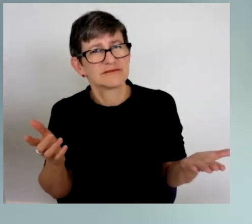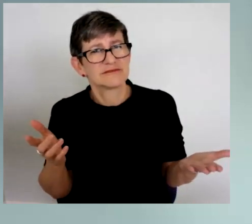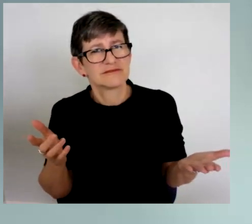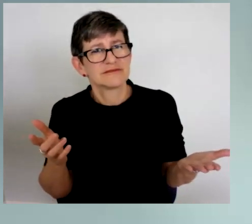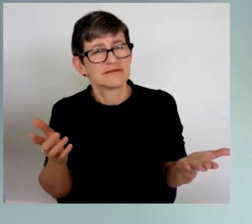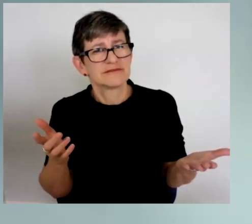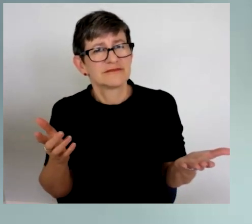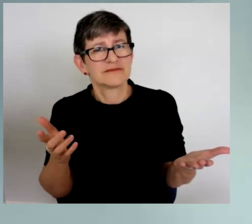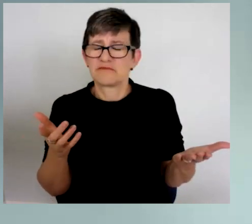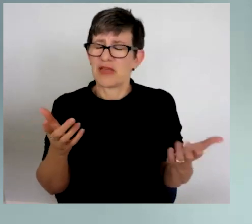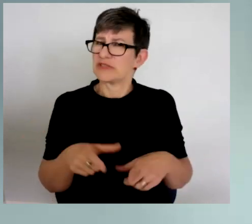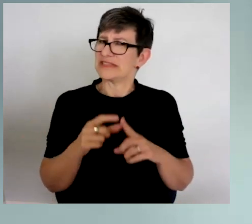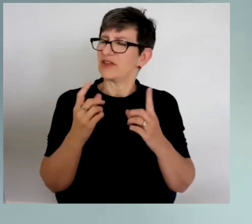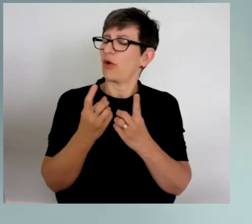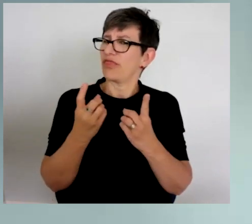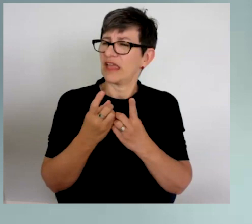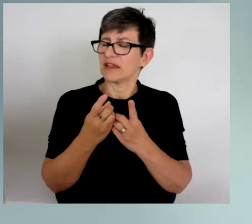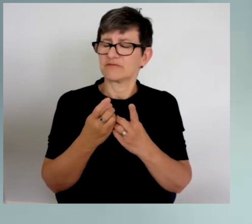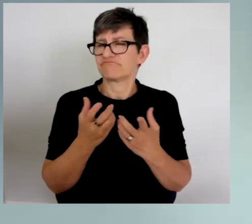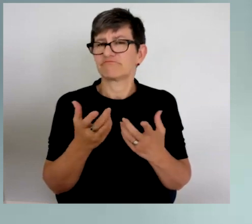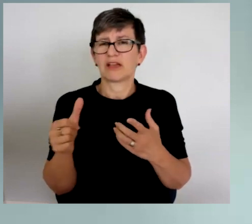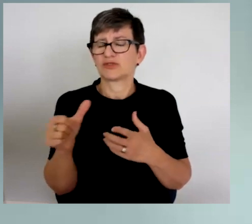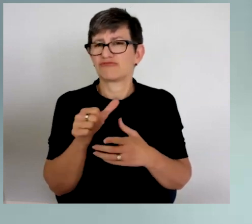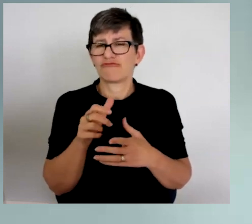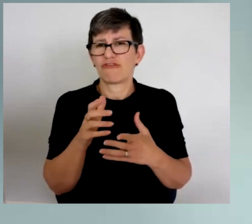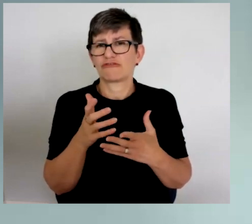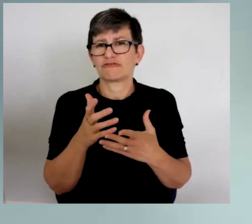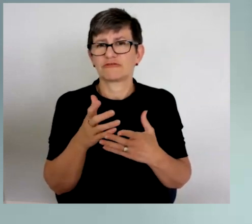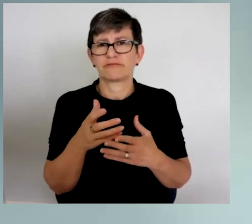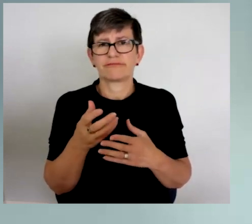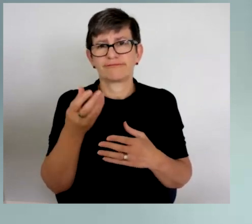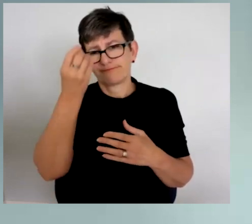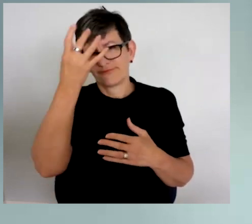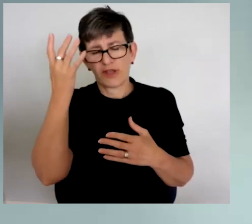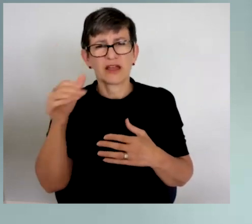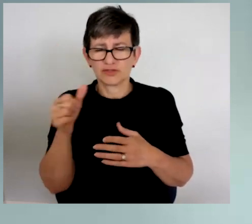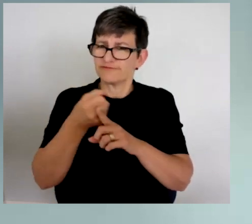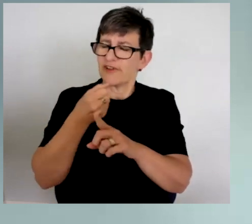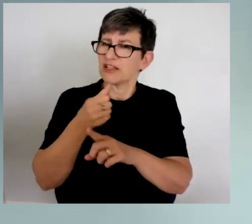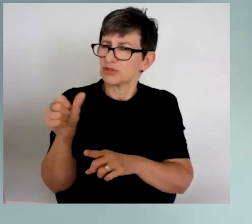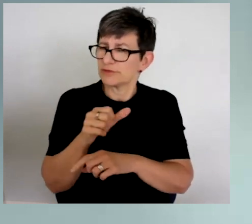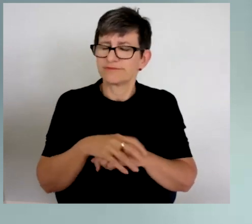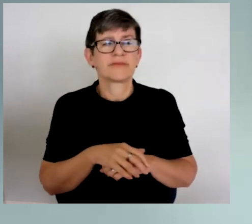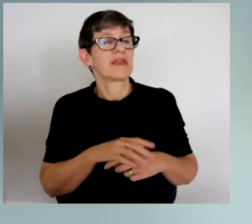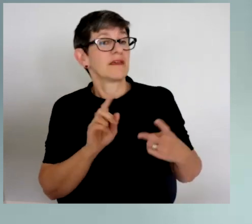difficult thing. The second story I want to tell you is about a time when I